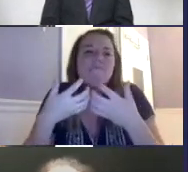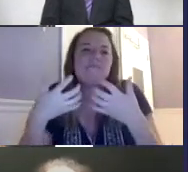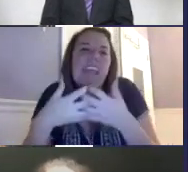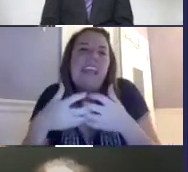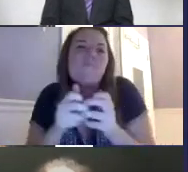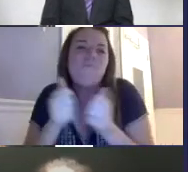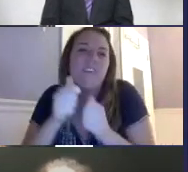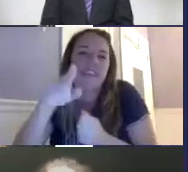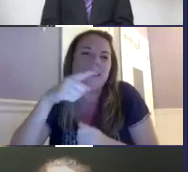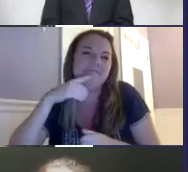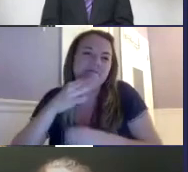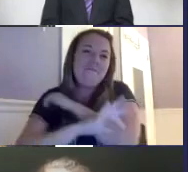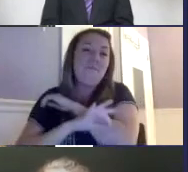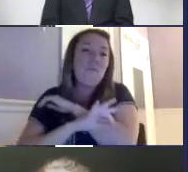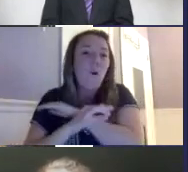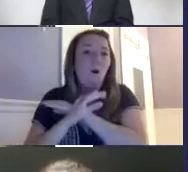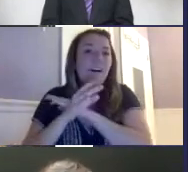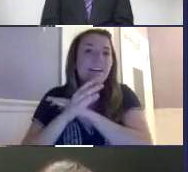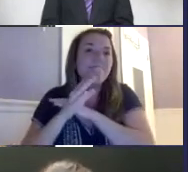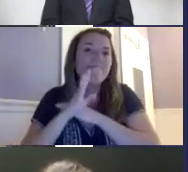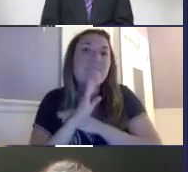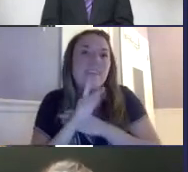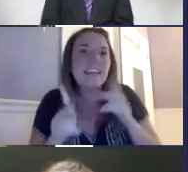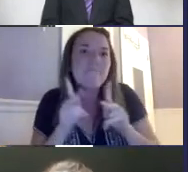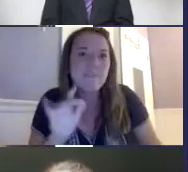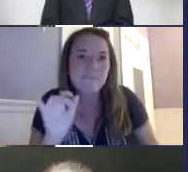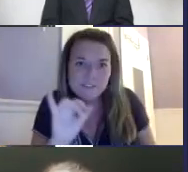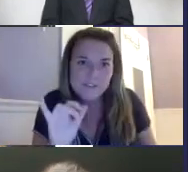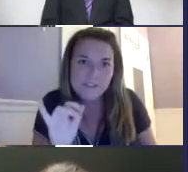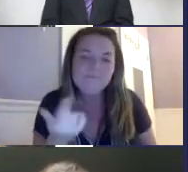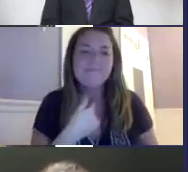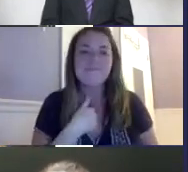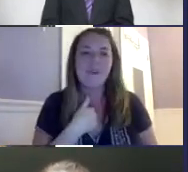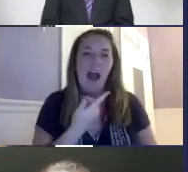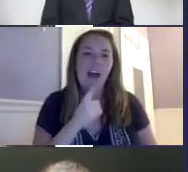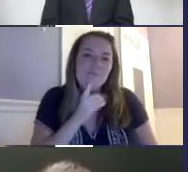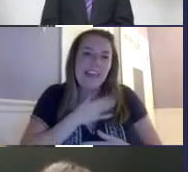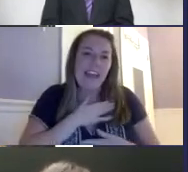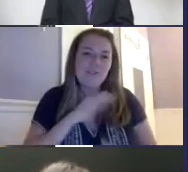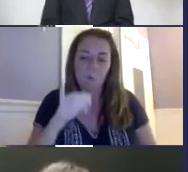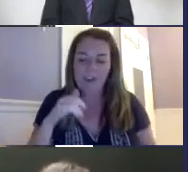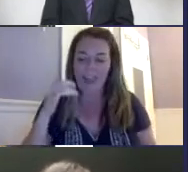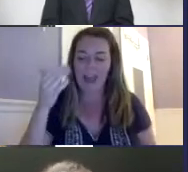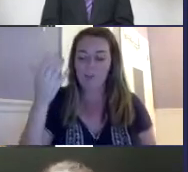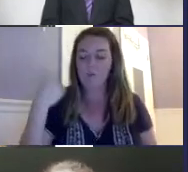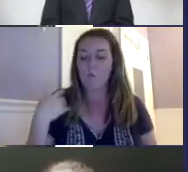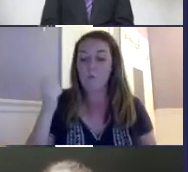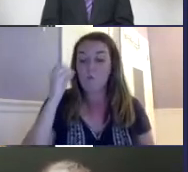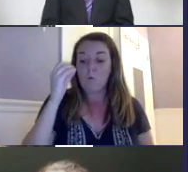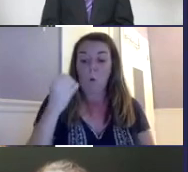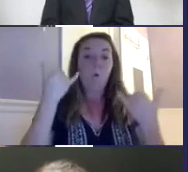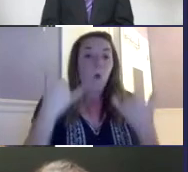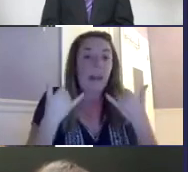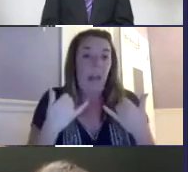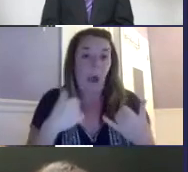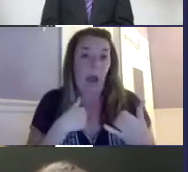So it almost feels like I fit in with them. I almost sound like a foreigner. sound like a foreign English speaker. So I've